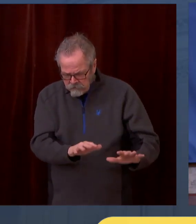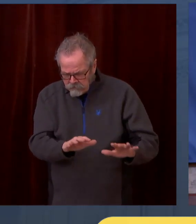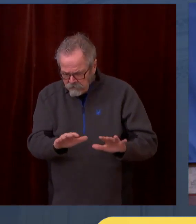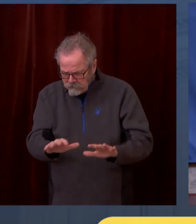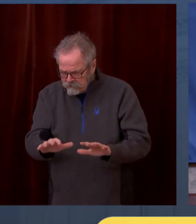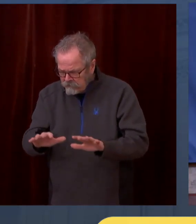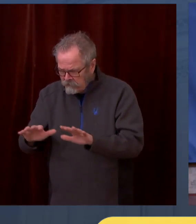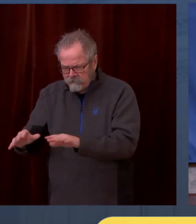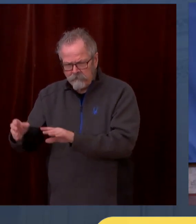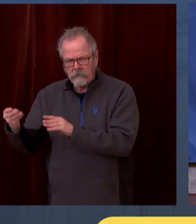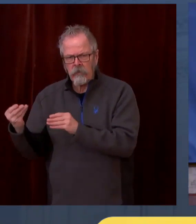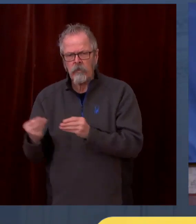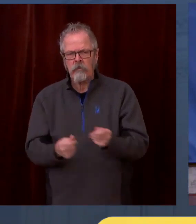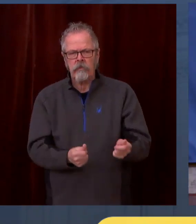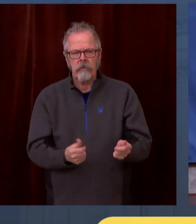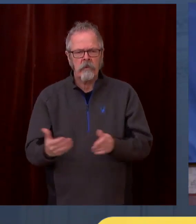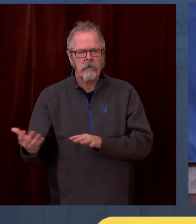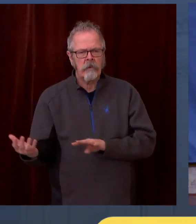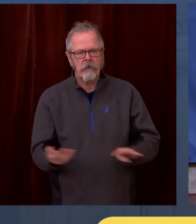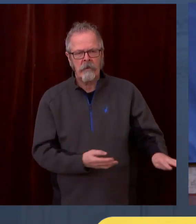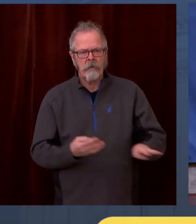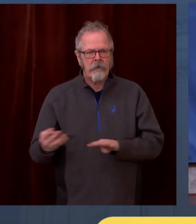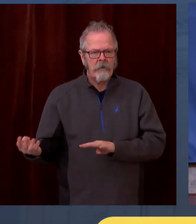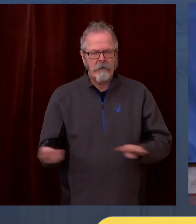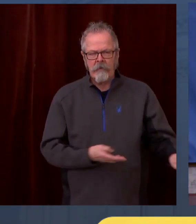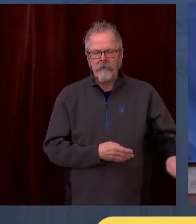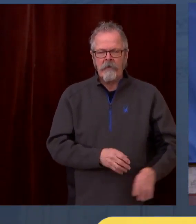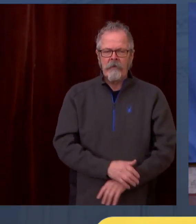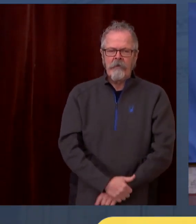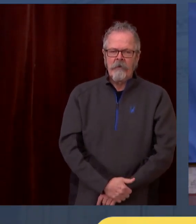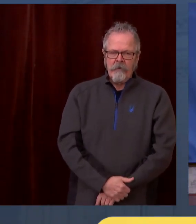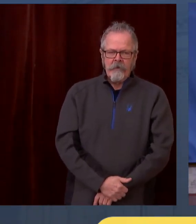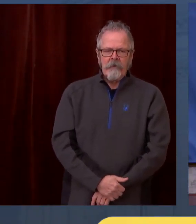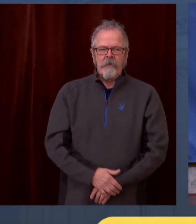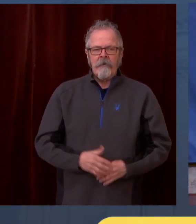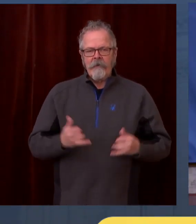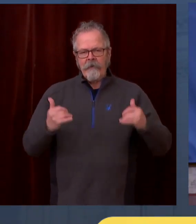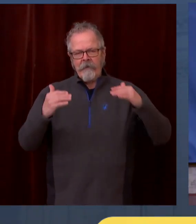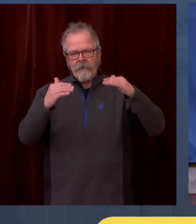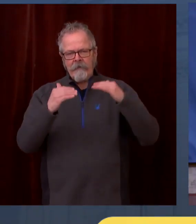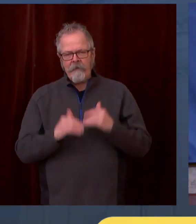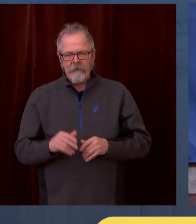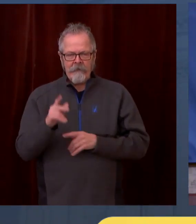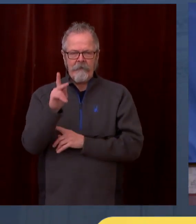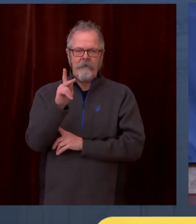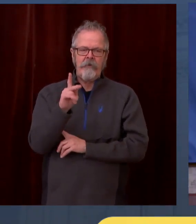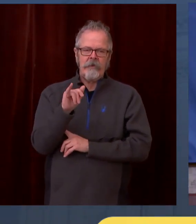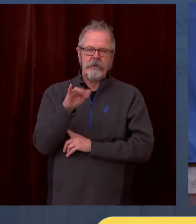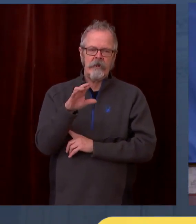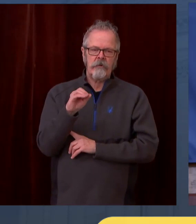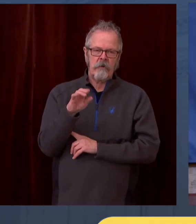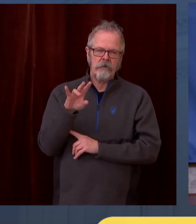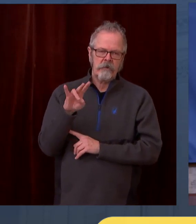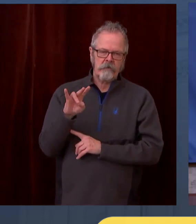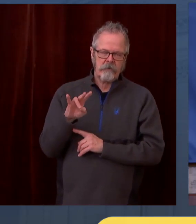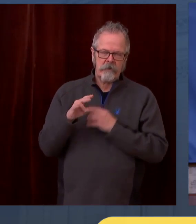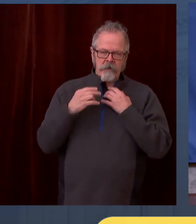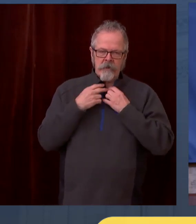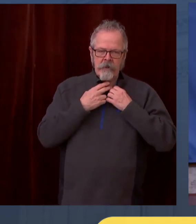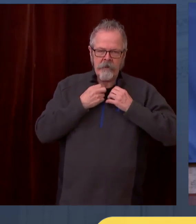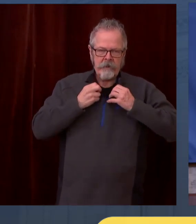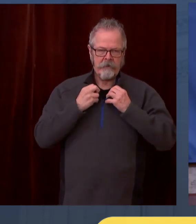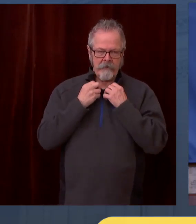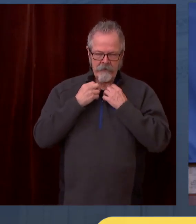Yes, Governor, it does seem that the pace is quickening. How will you know it will be time for a